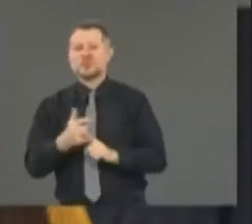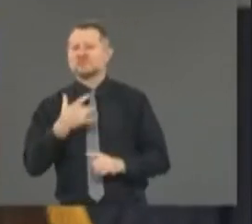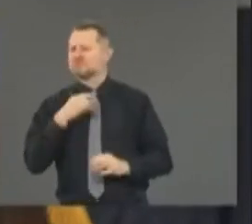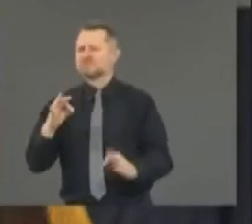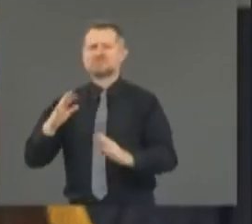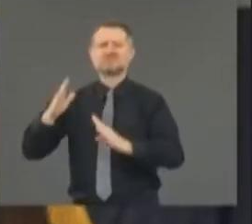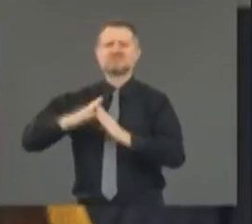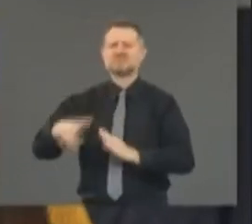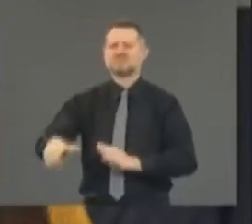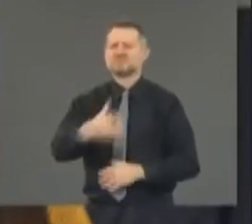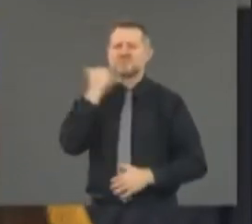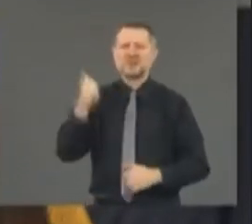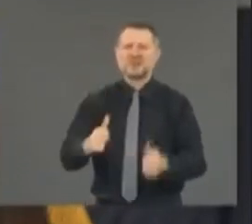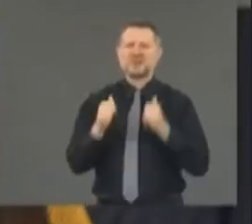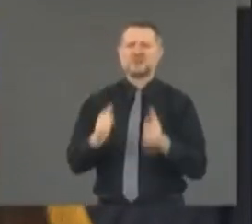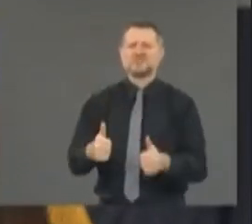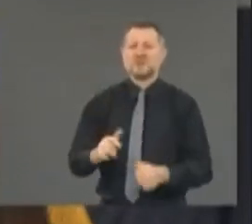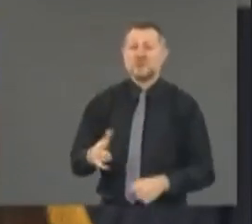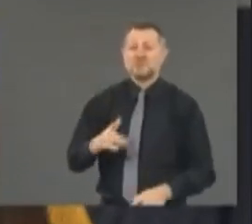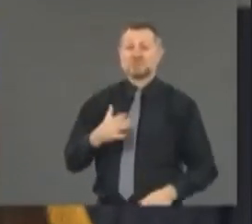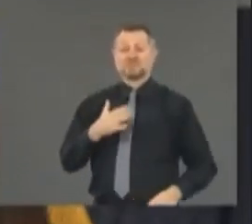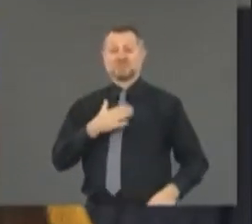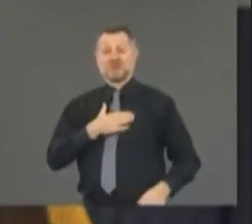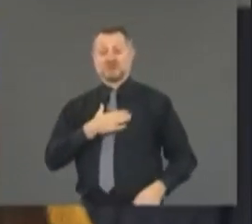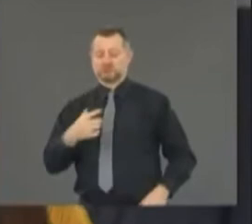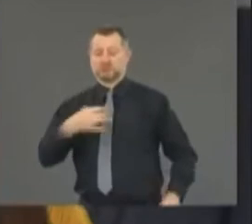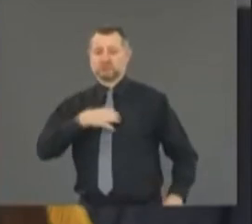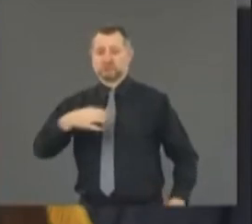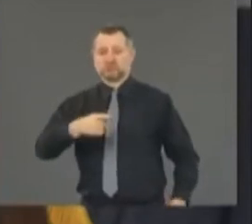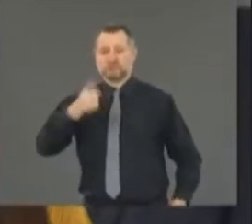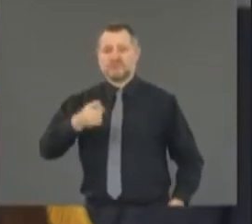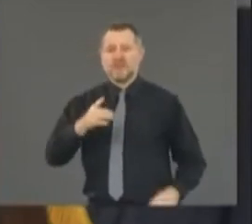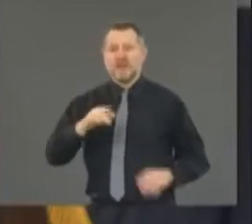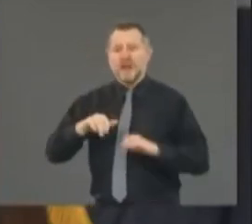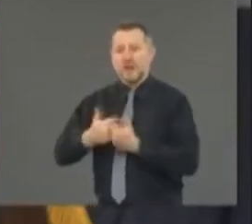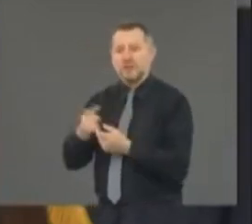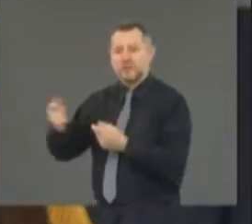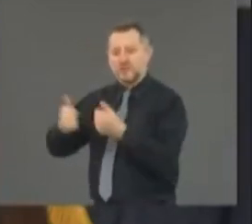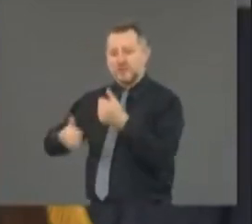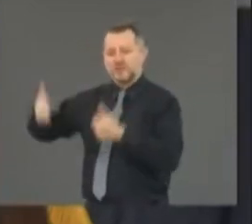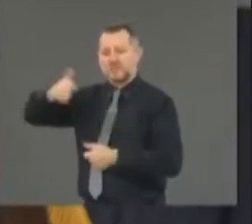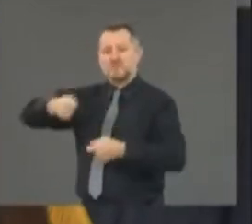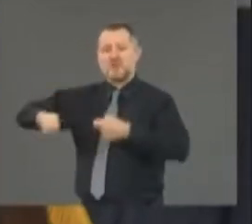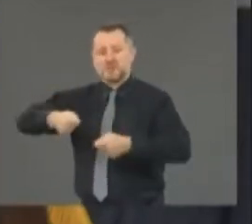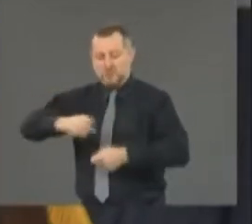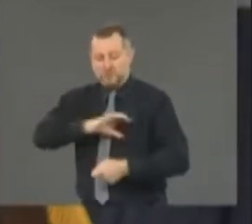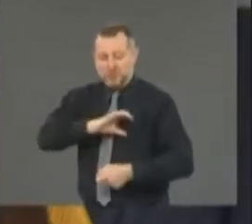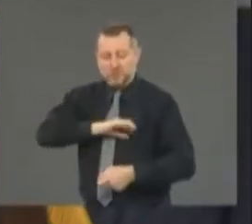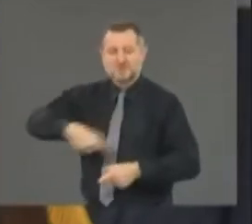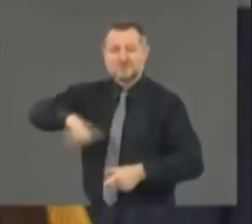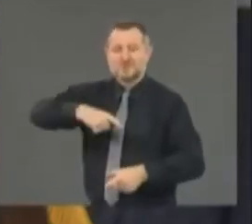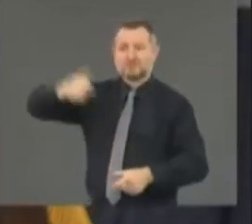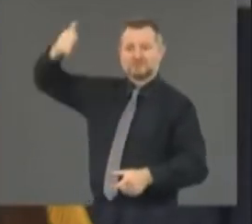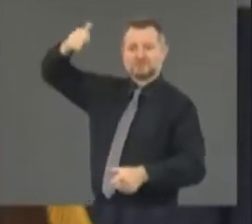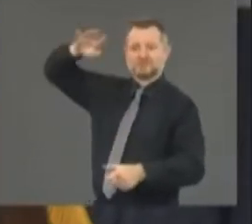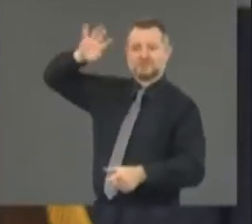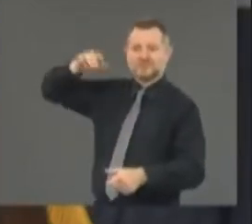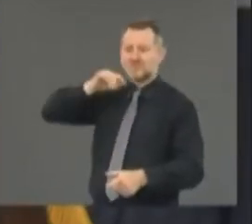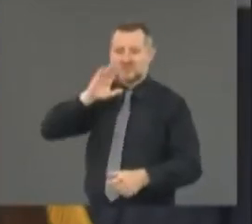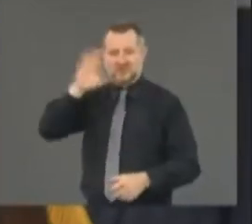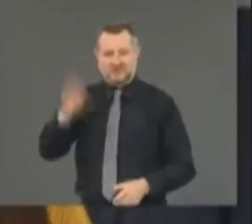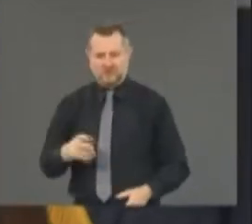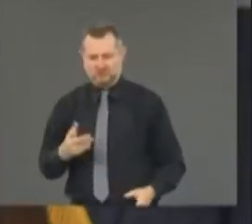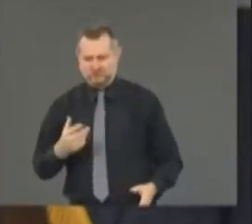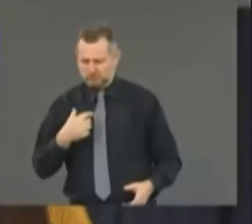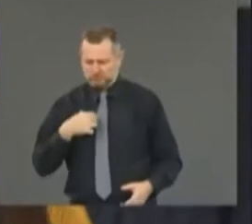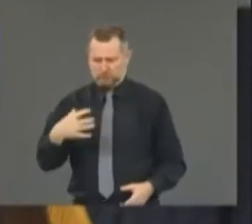issue was with the management and deployment never about the police officers. Uh, it's,